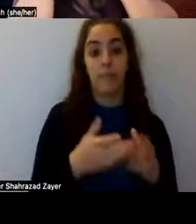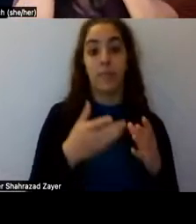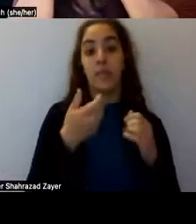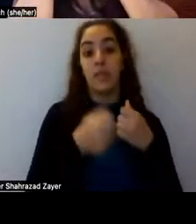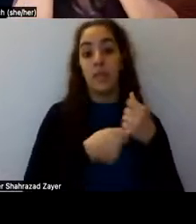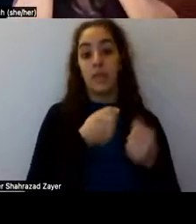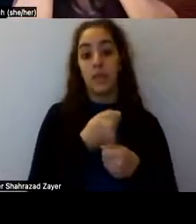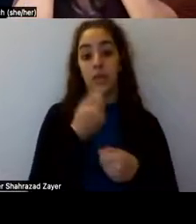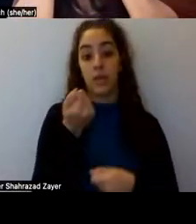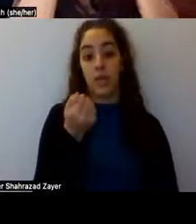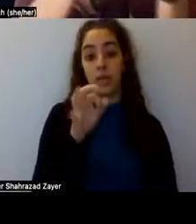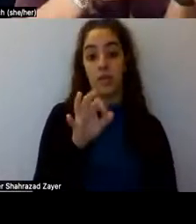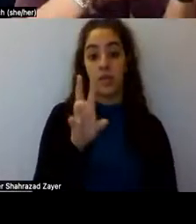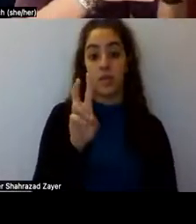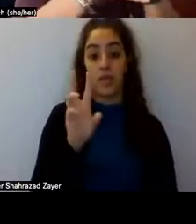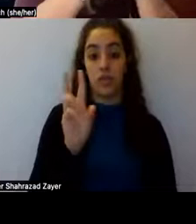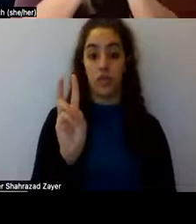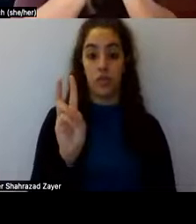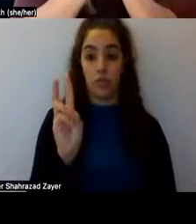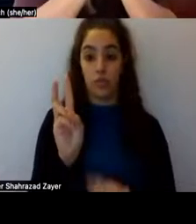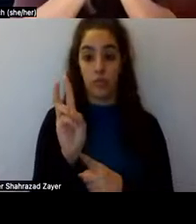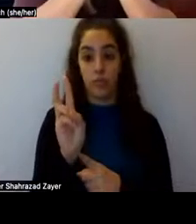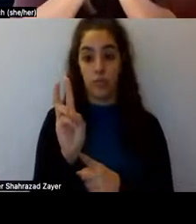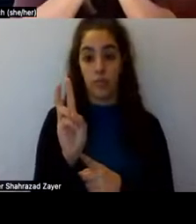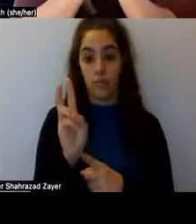um, uh, uh, the Nixon, um,